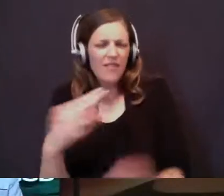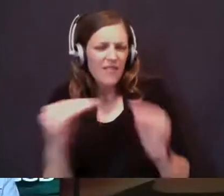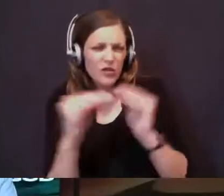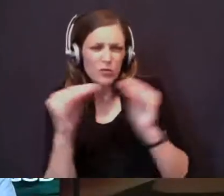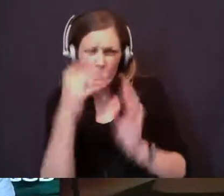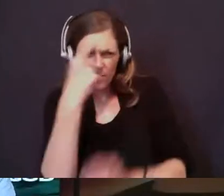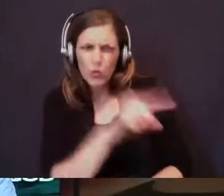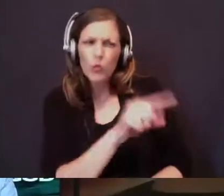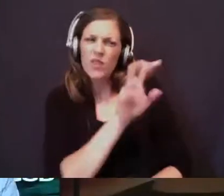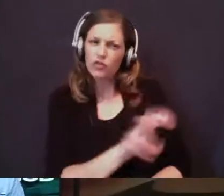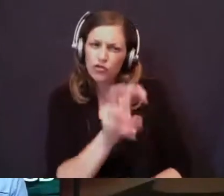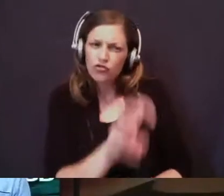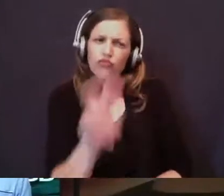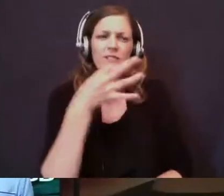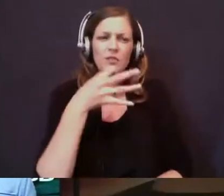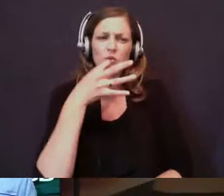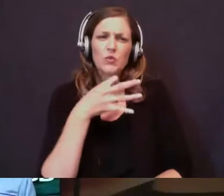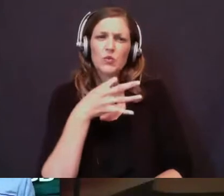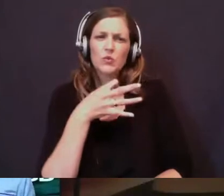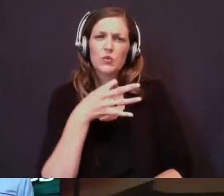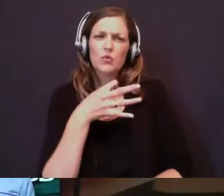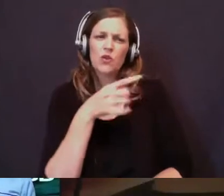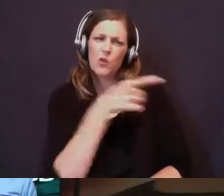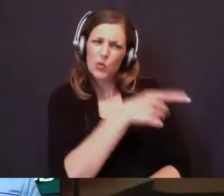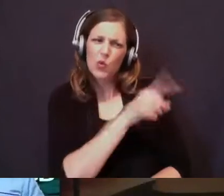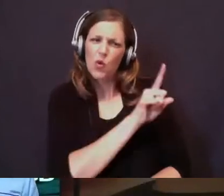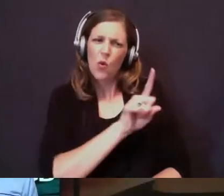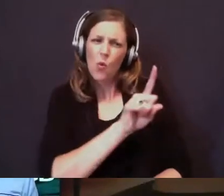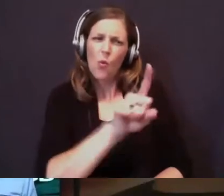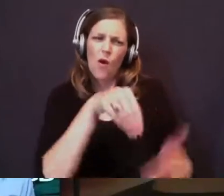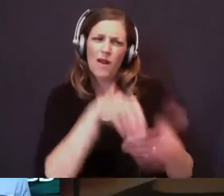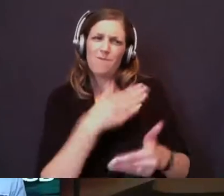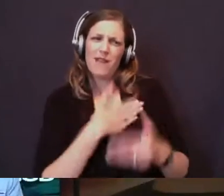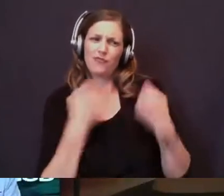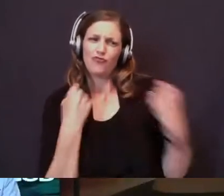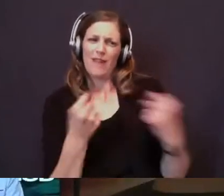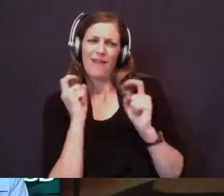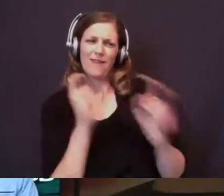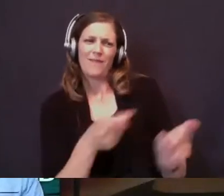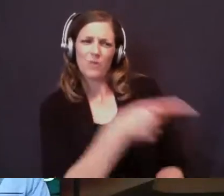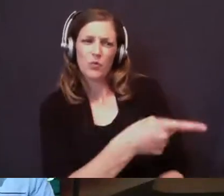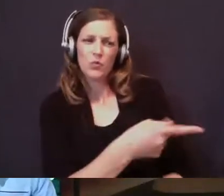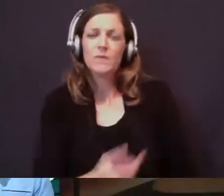There is a journey to come, and you are going to walk in the strength that I give you to press forward.